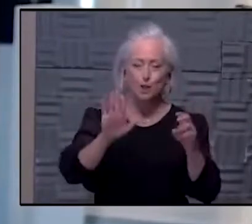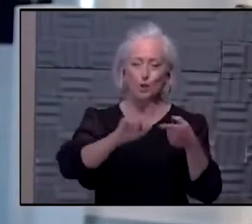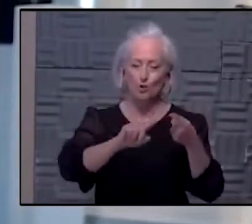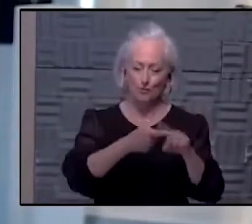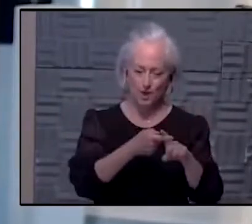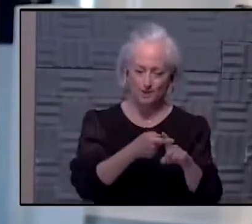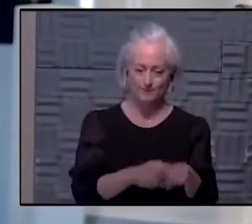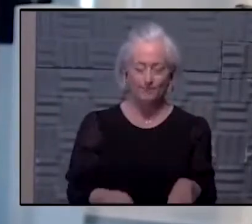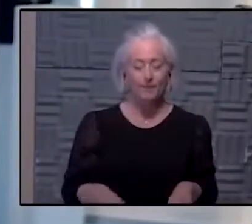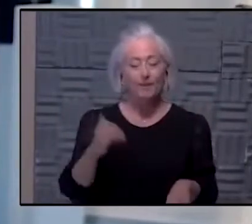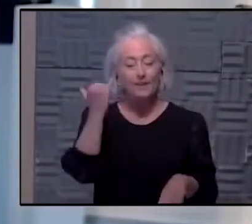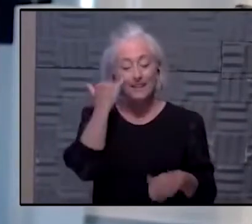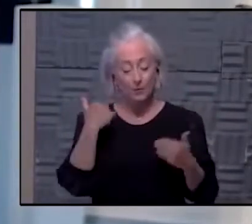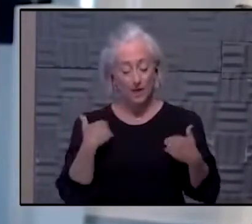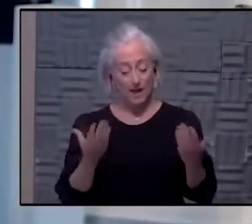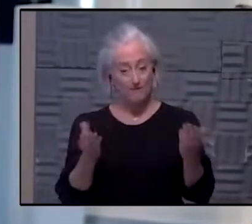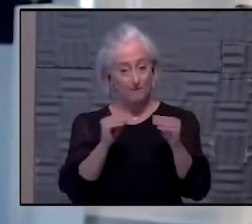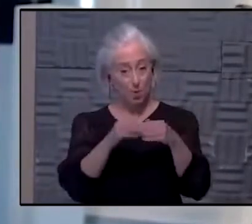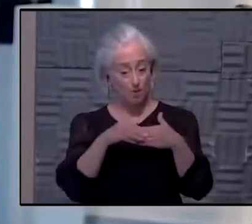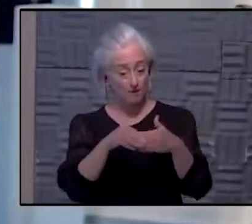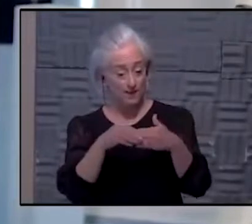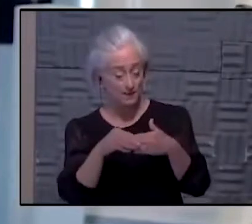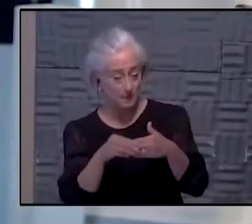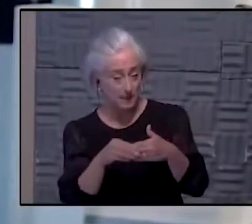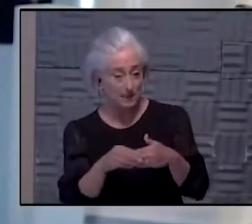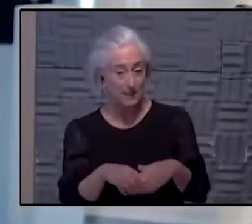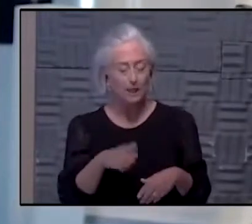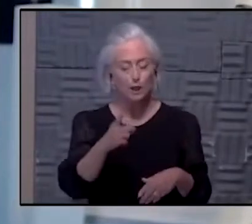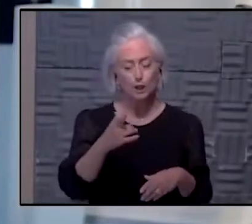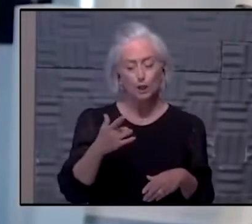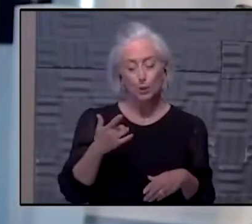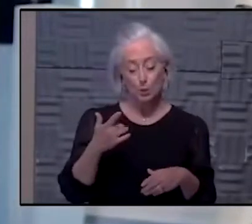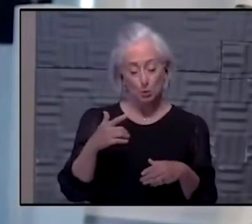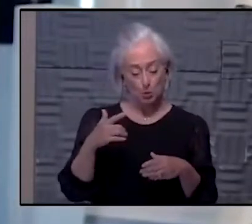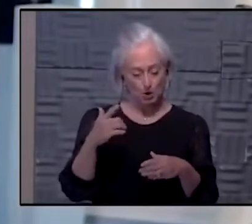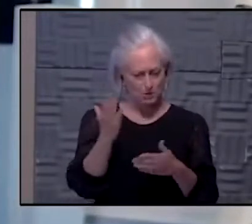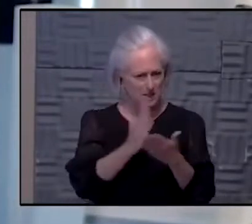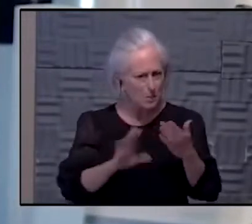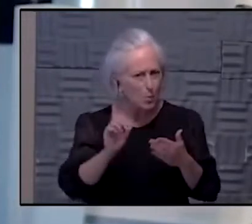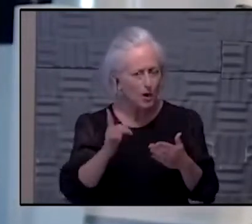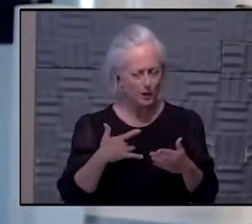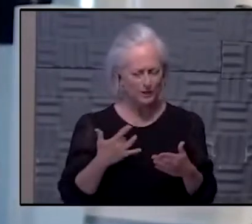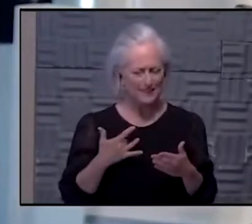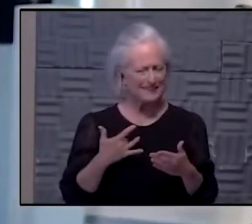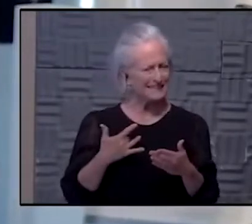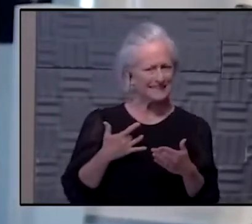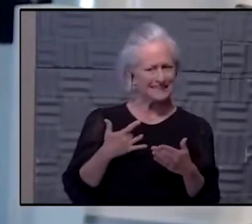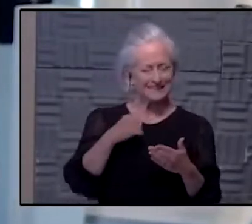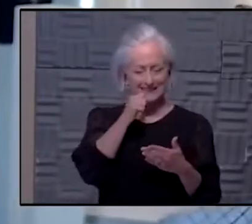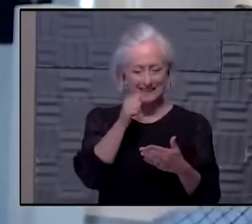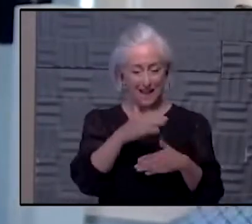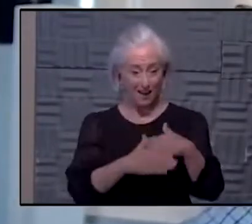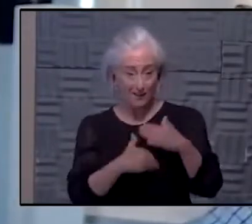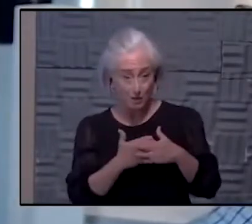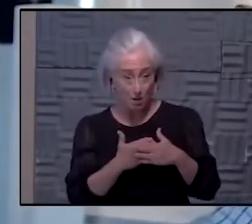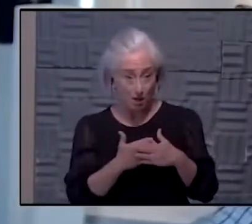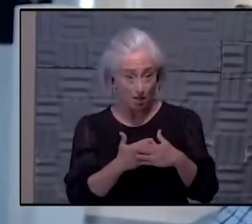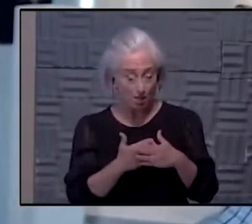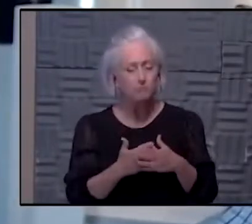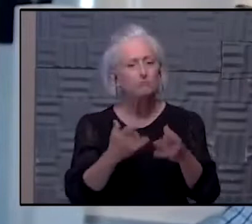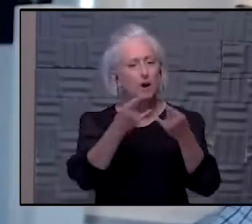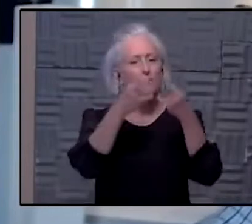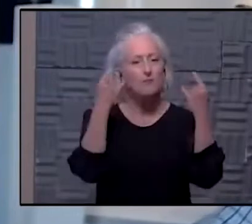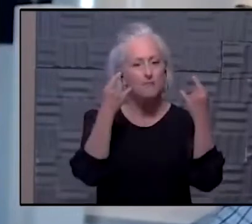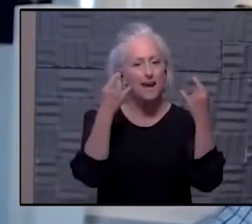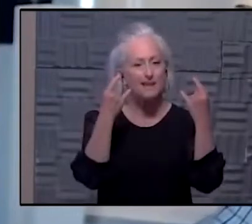guidance, but you're in an area that you don't feel comfortable, wear a mask. Nobody's going to rip it off you just because the guidance